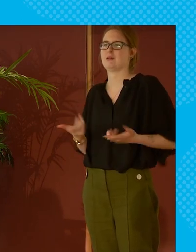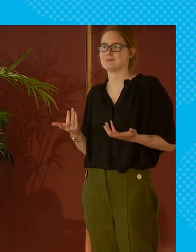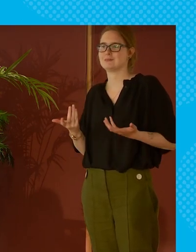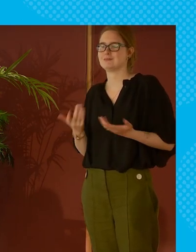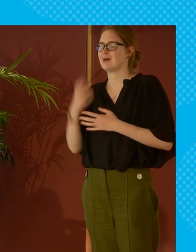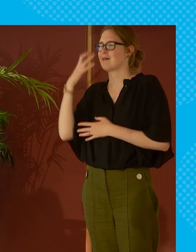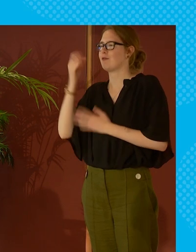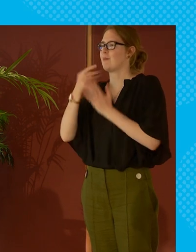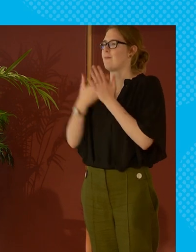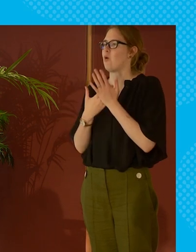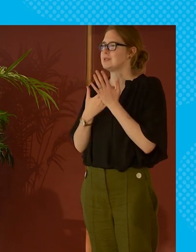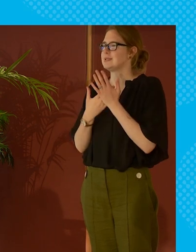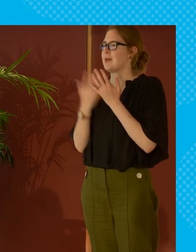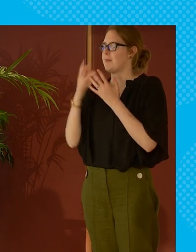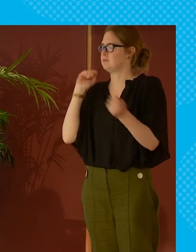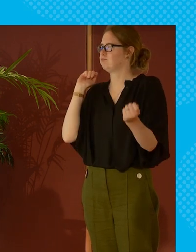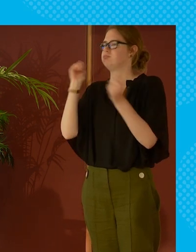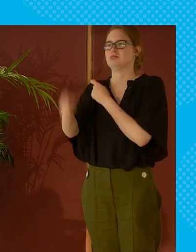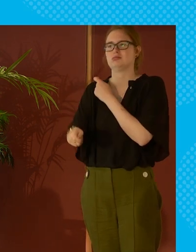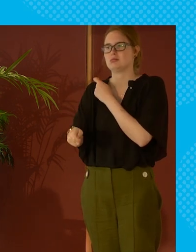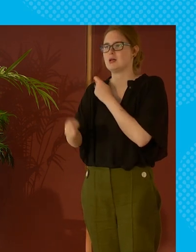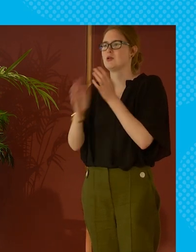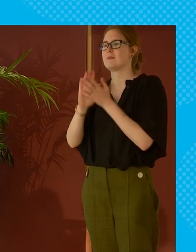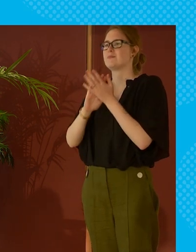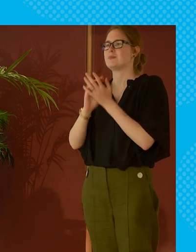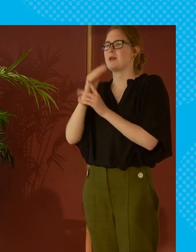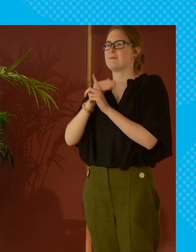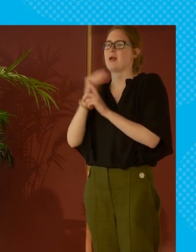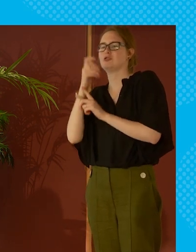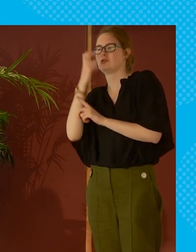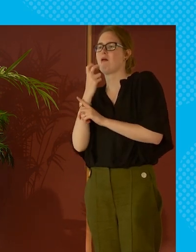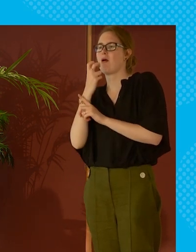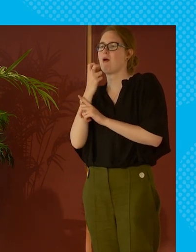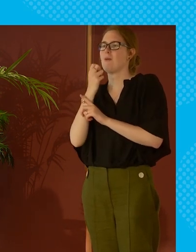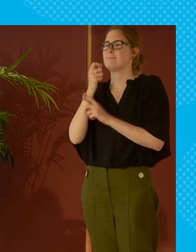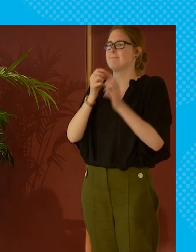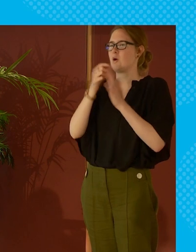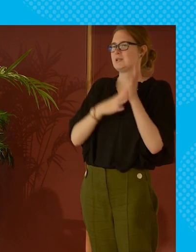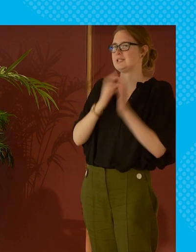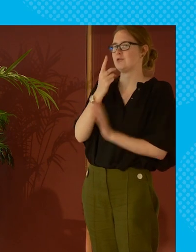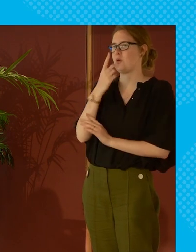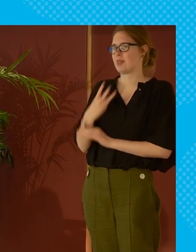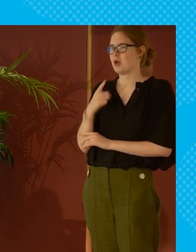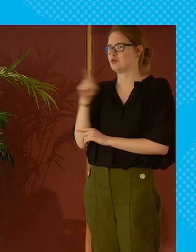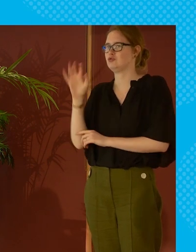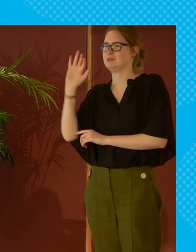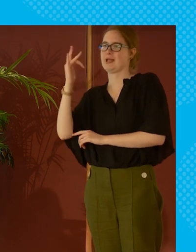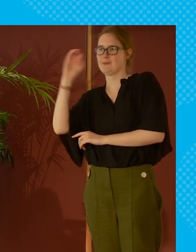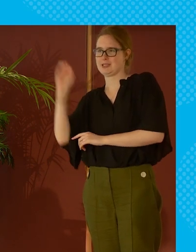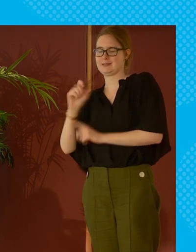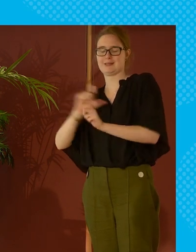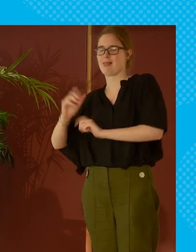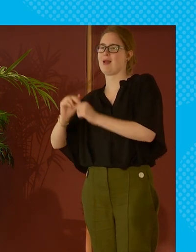and government policy radically changed that so pensioner poverty went from almost a third to almost 10 percent now 10